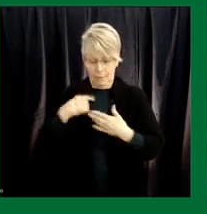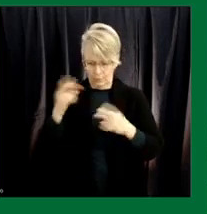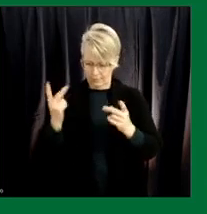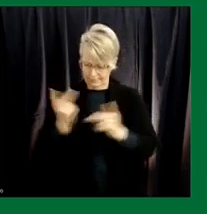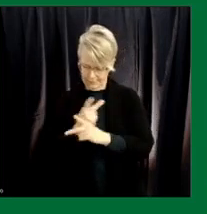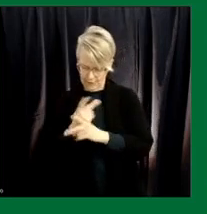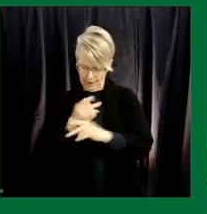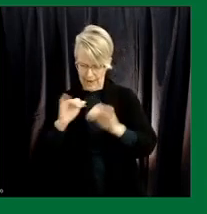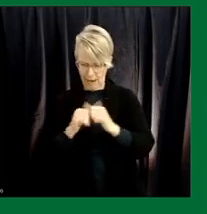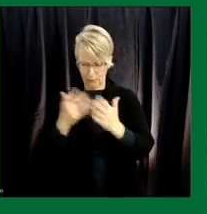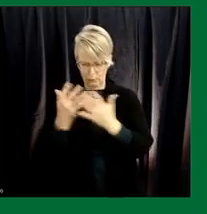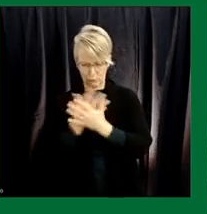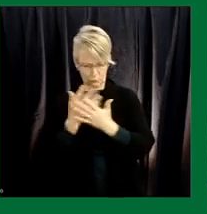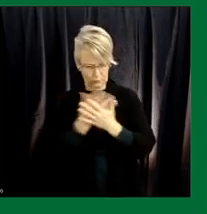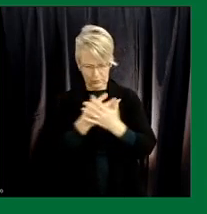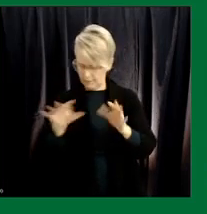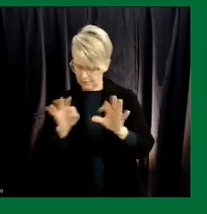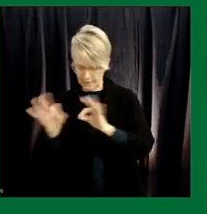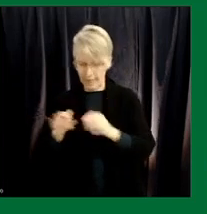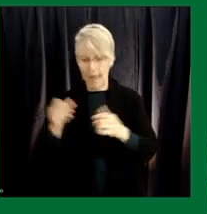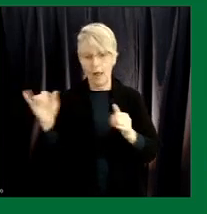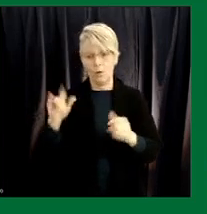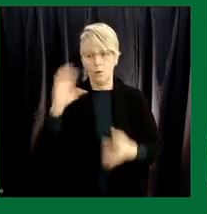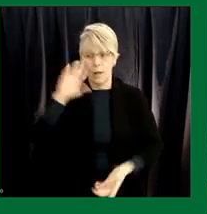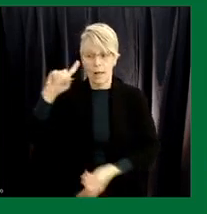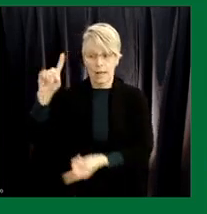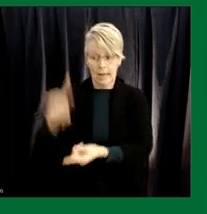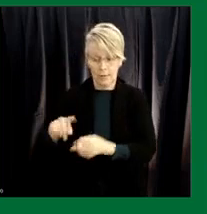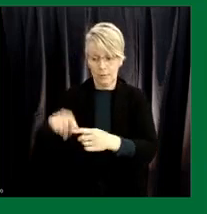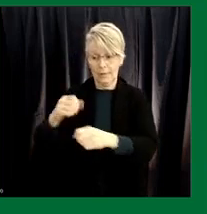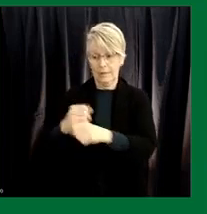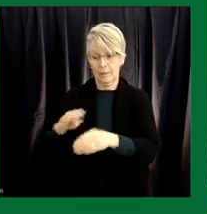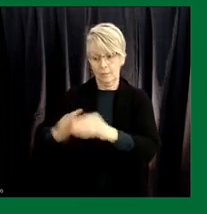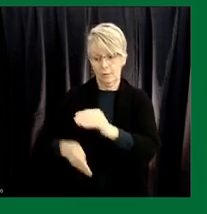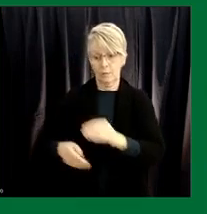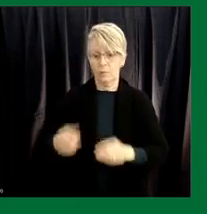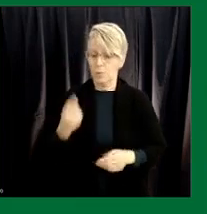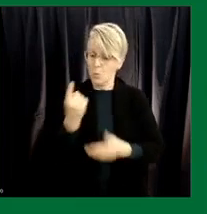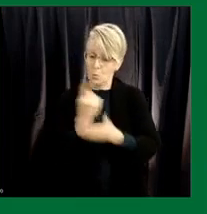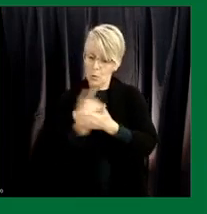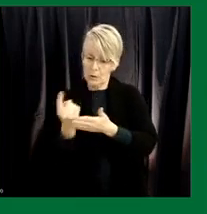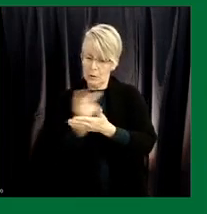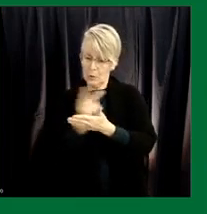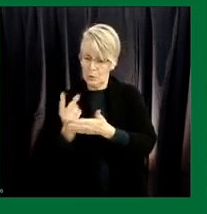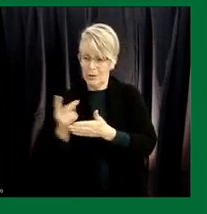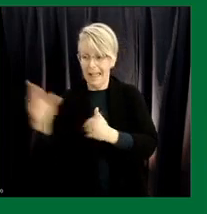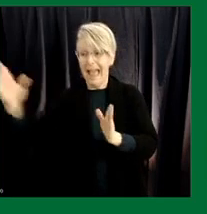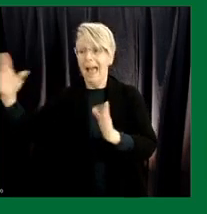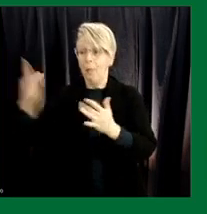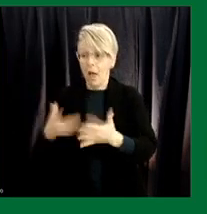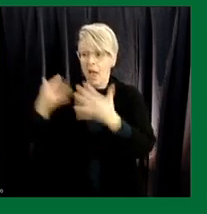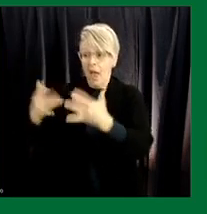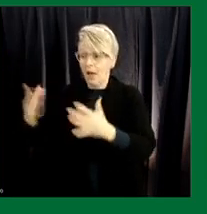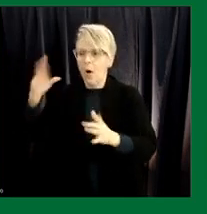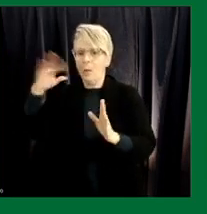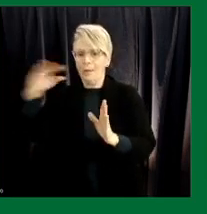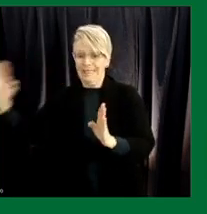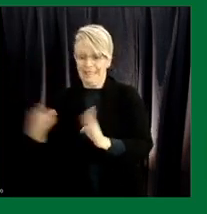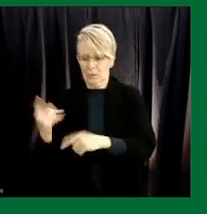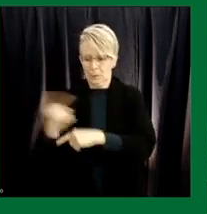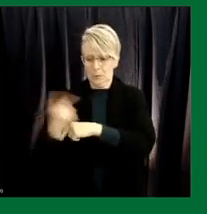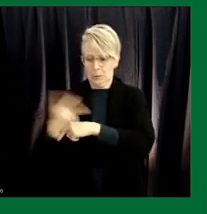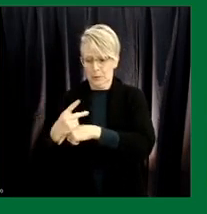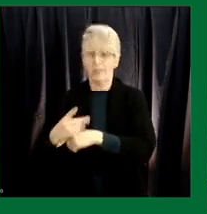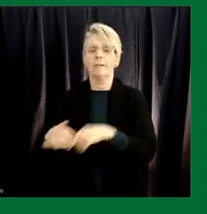uh it will also shorten the time it takes to get the results from you know one to two weeks to a few days but nevertheless you know uh